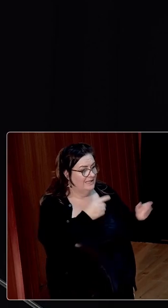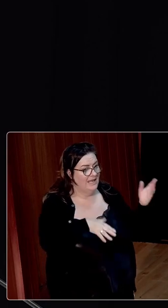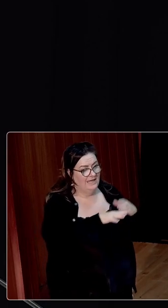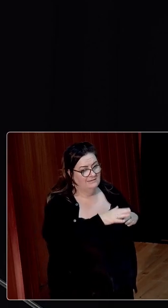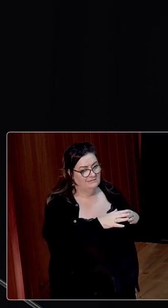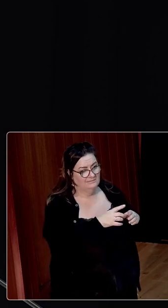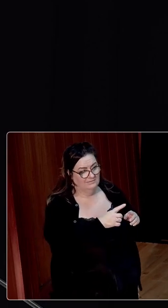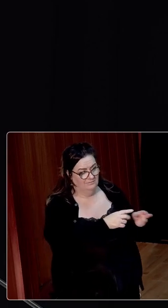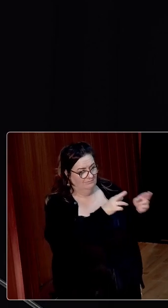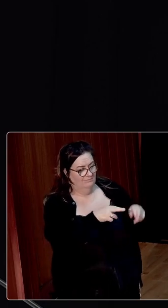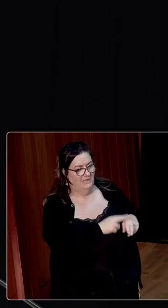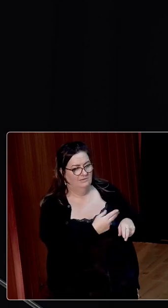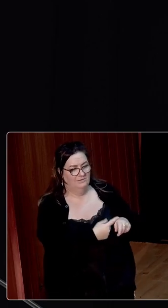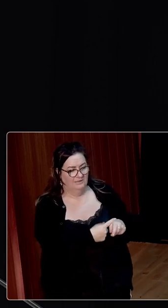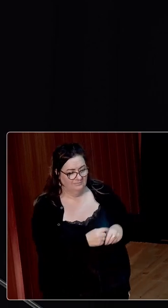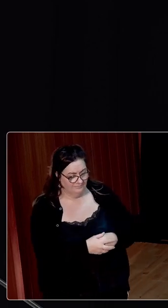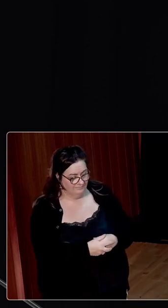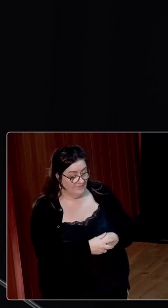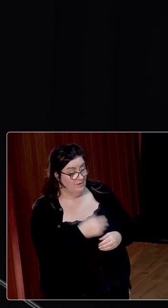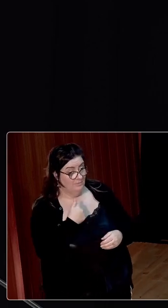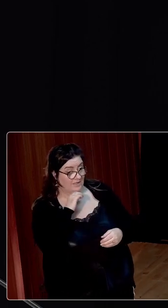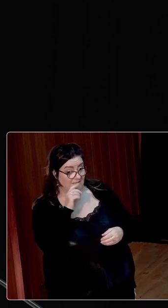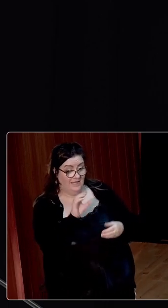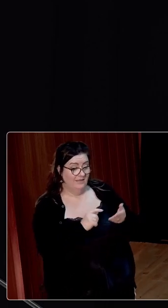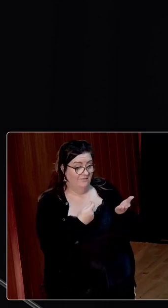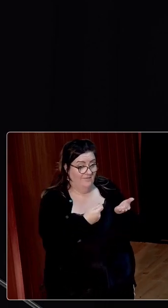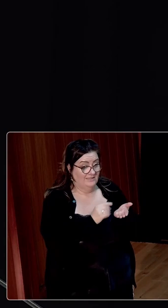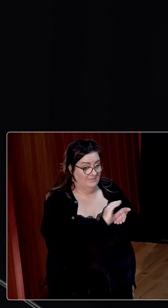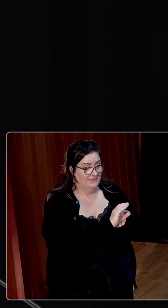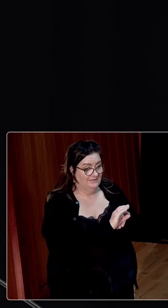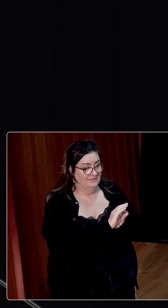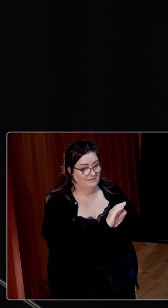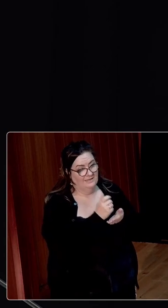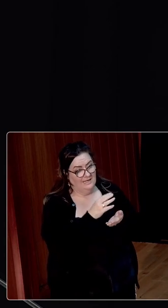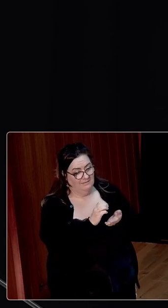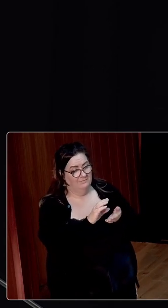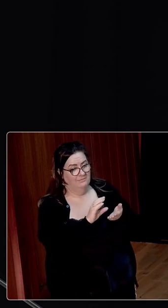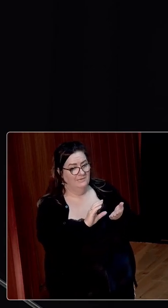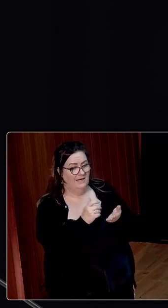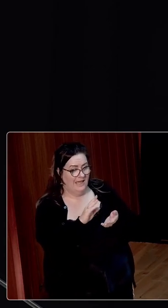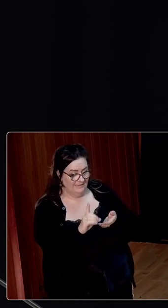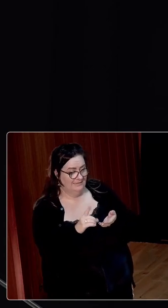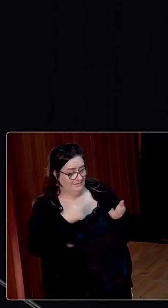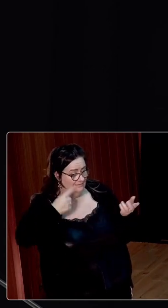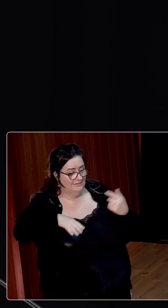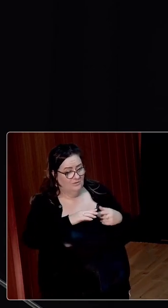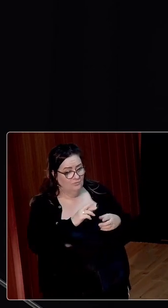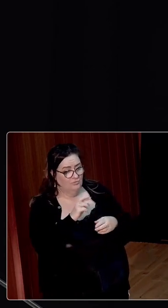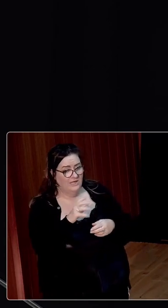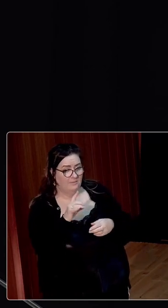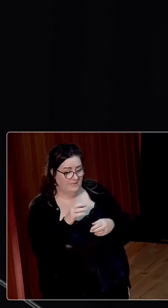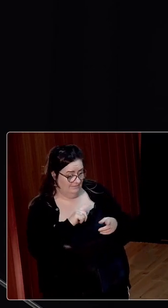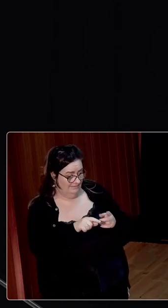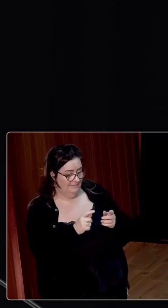of the country. As a result of this investment in what became known as the Latin Land Rehabilitation Project, it